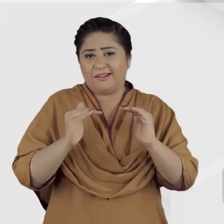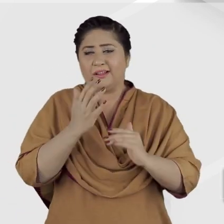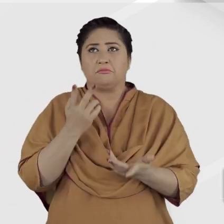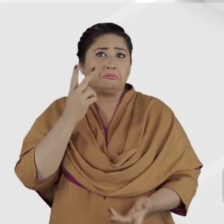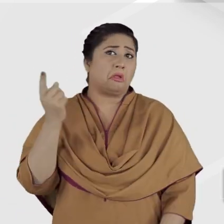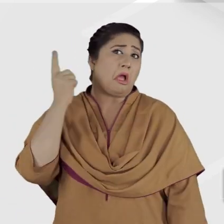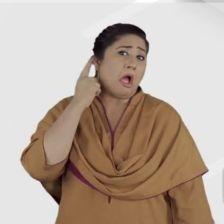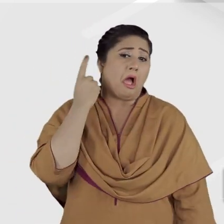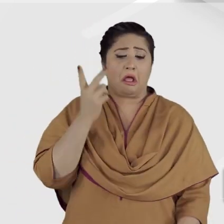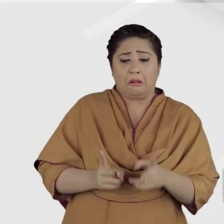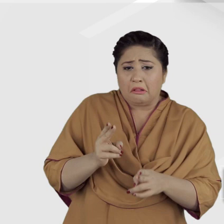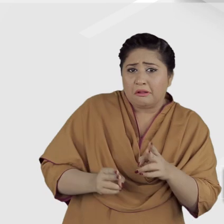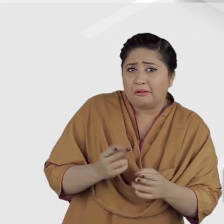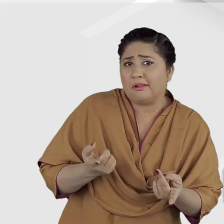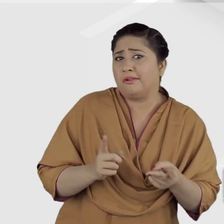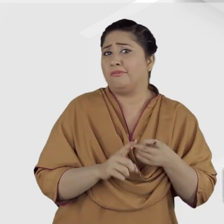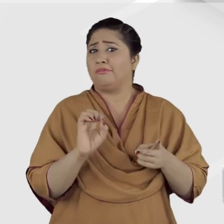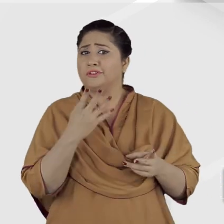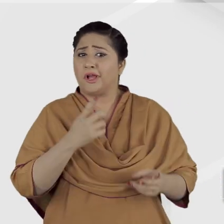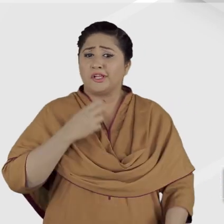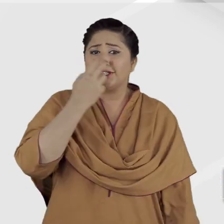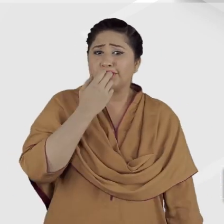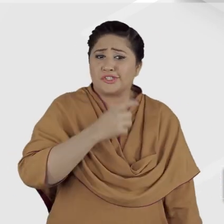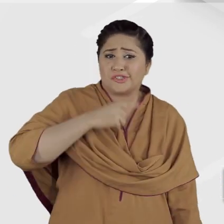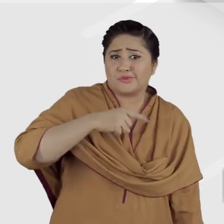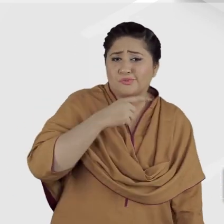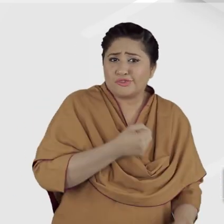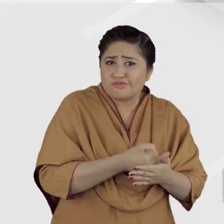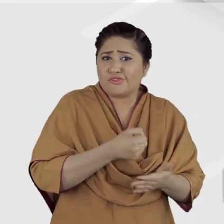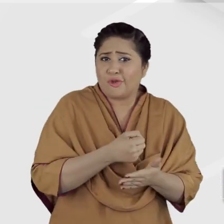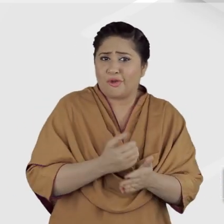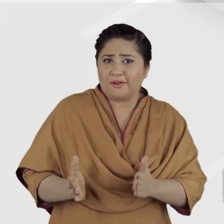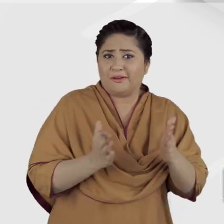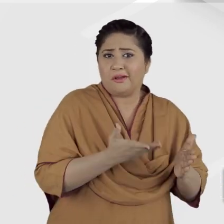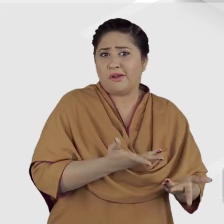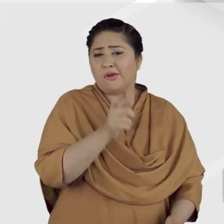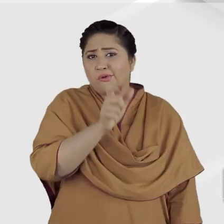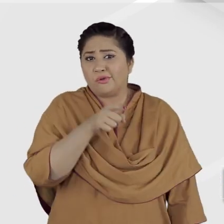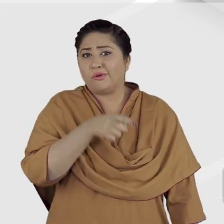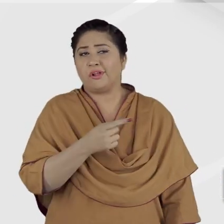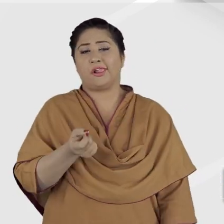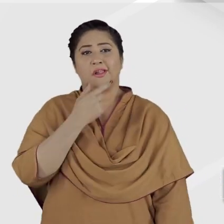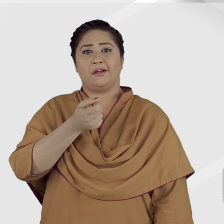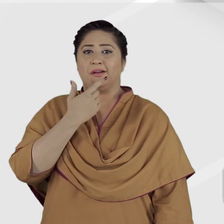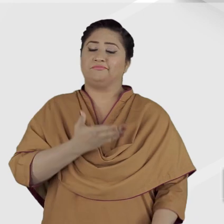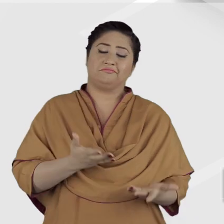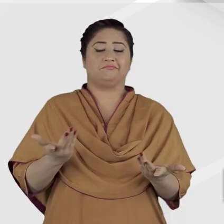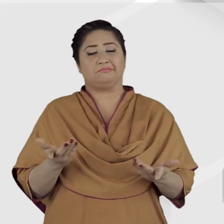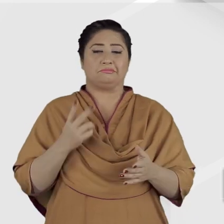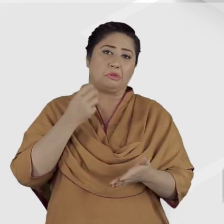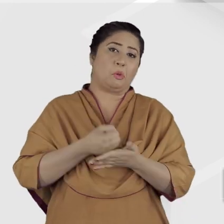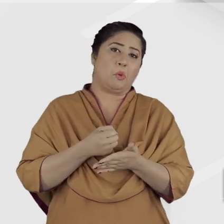improve one's quality of life. Surgical interventions and rigorous speech therapy are viewed as potential